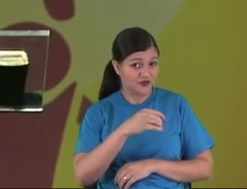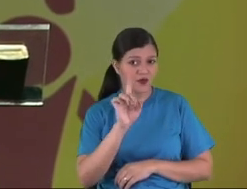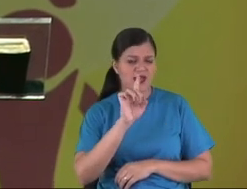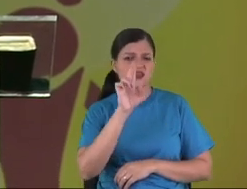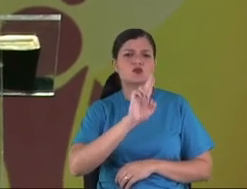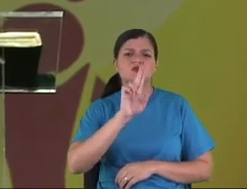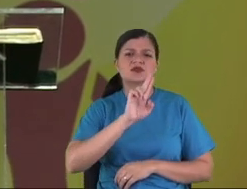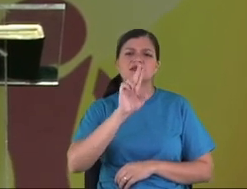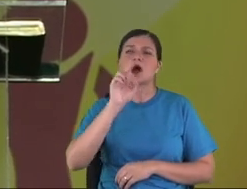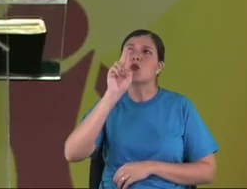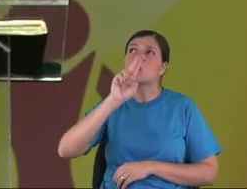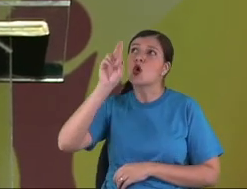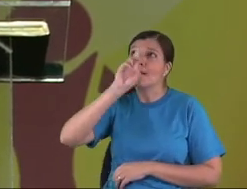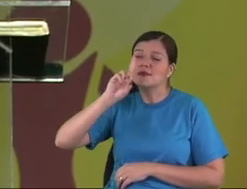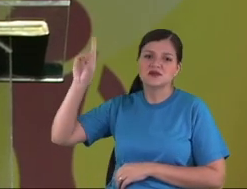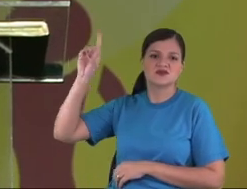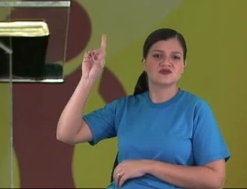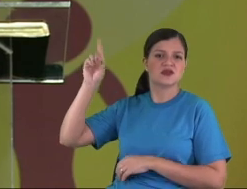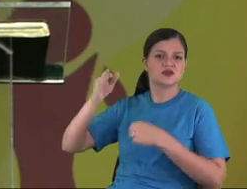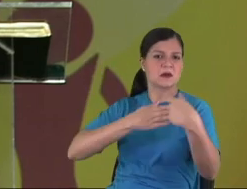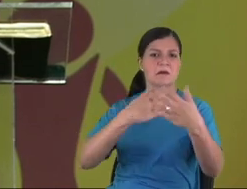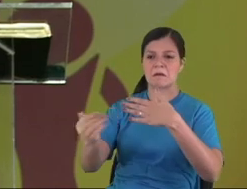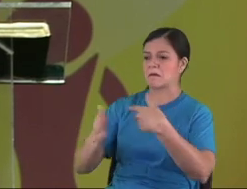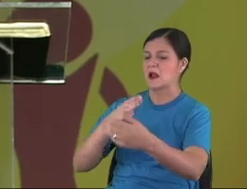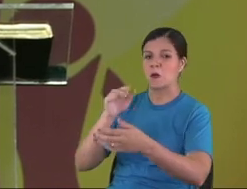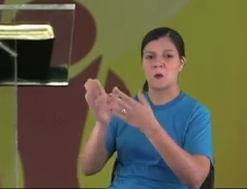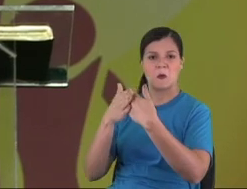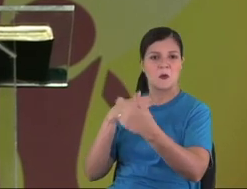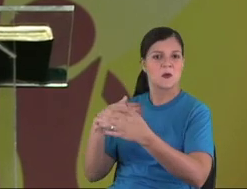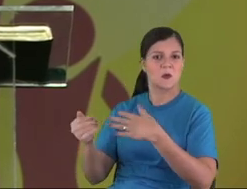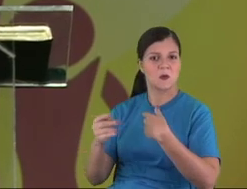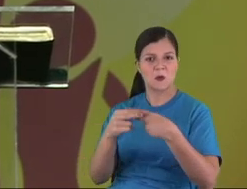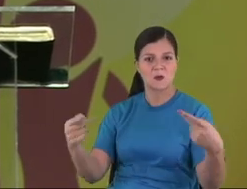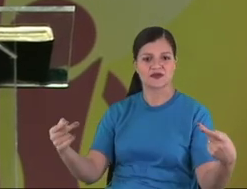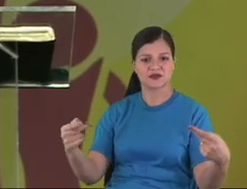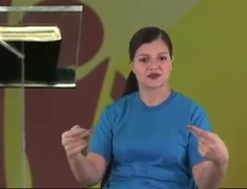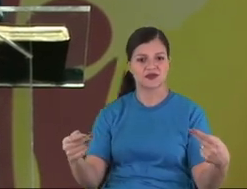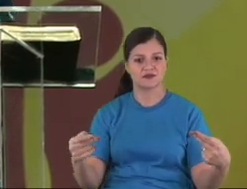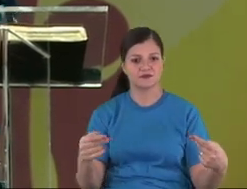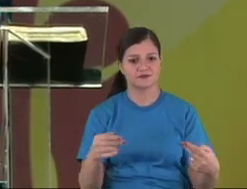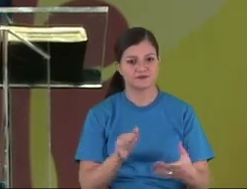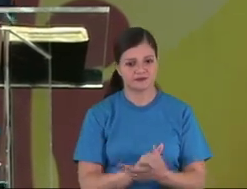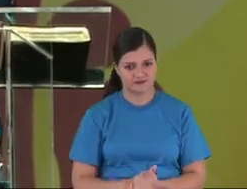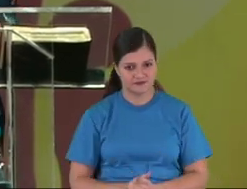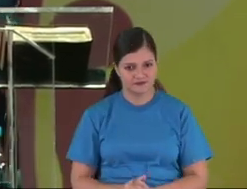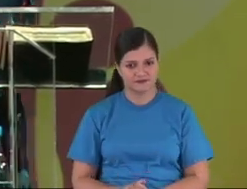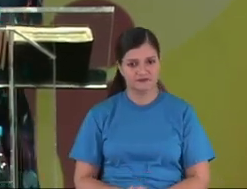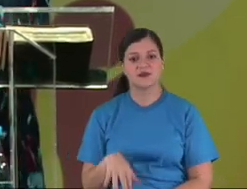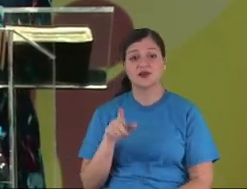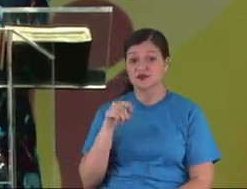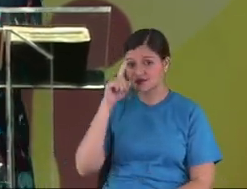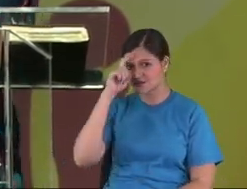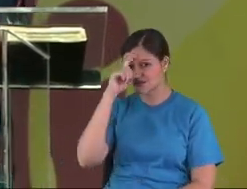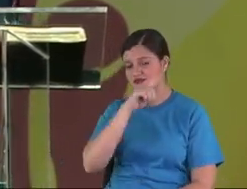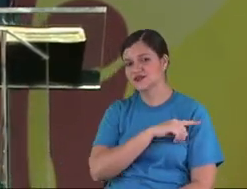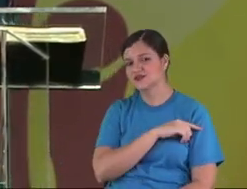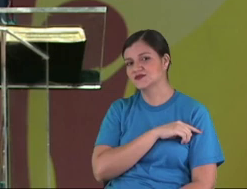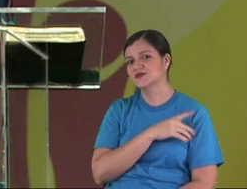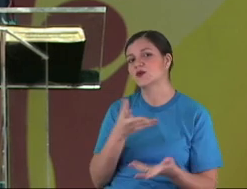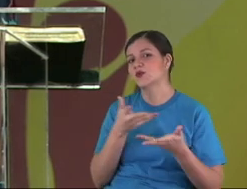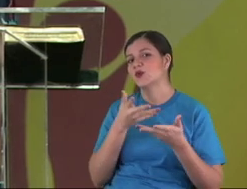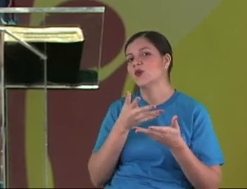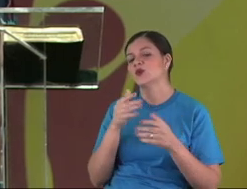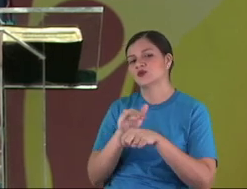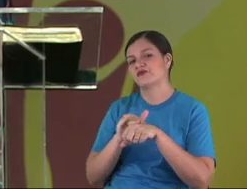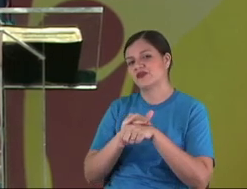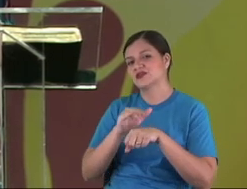Teach your kids to don't say the name of God in vain. I'm not talking about only the